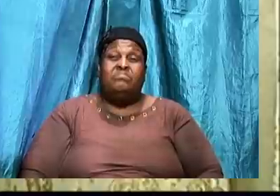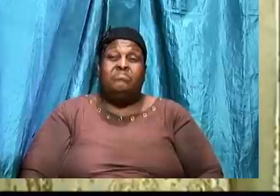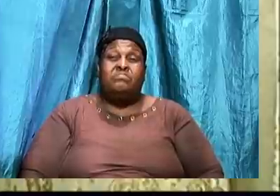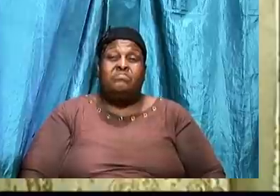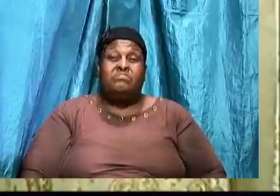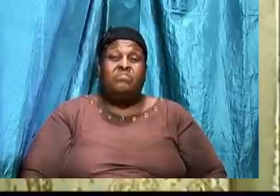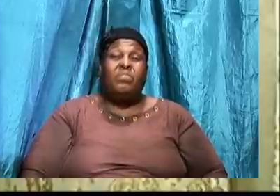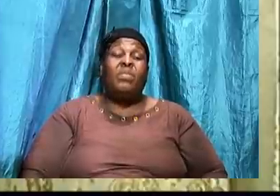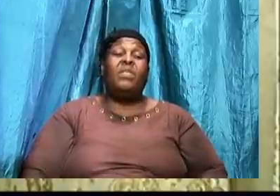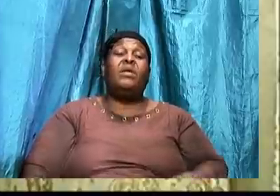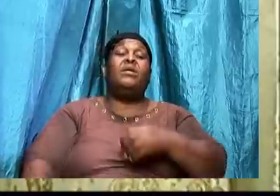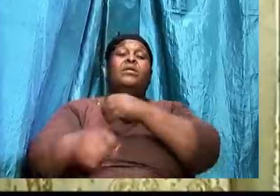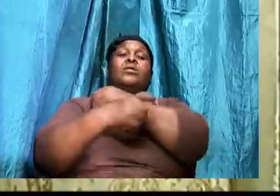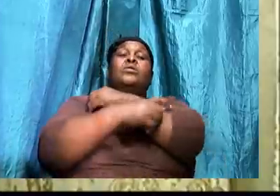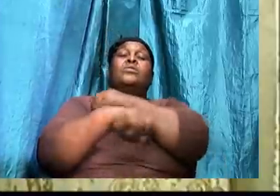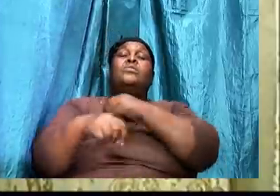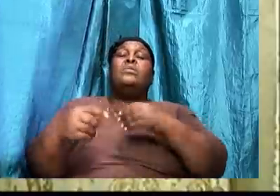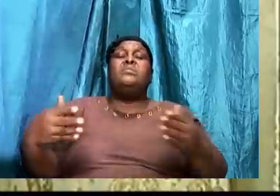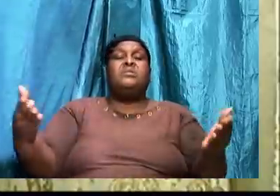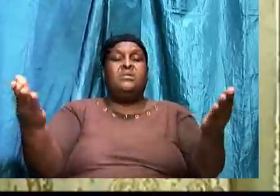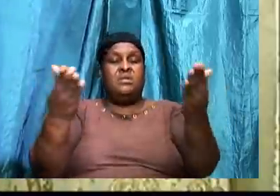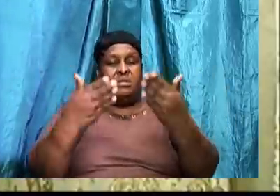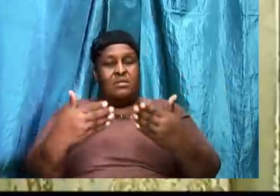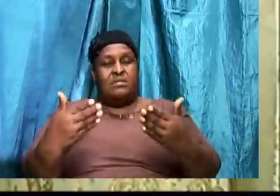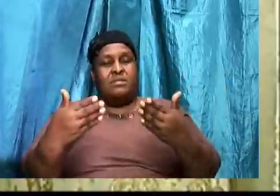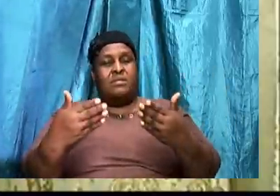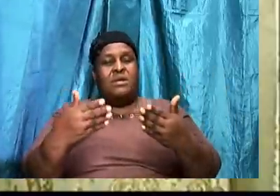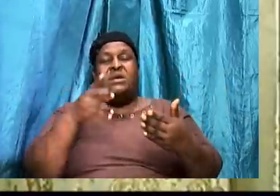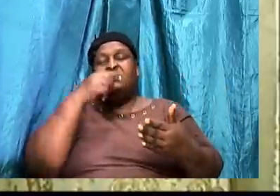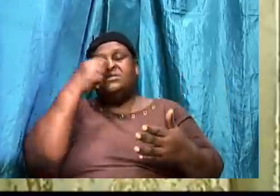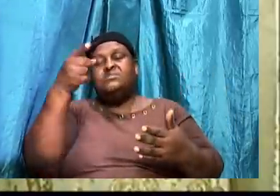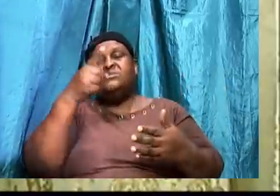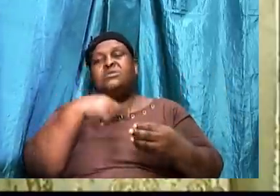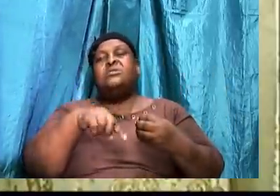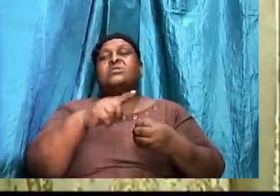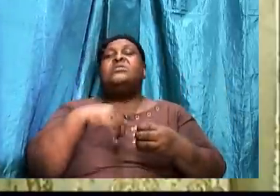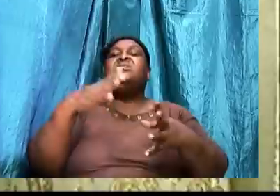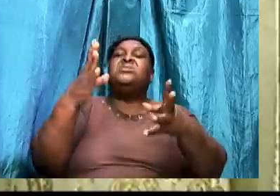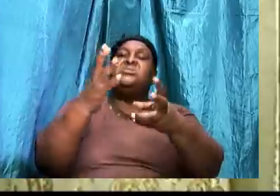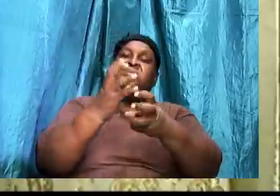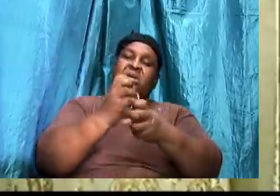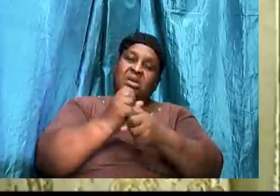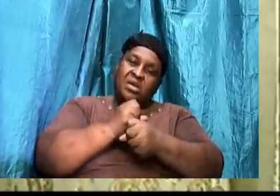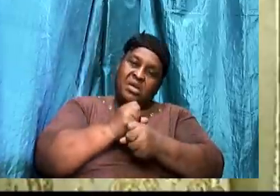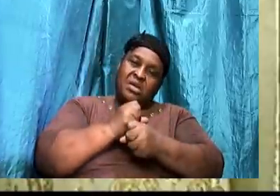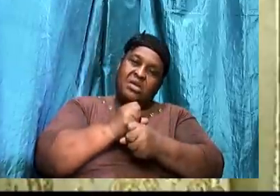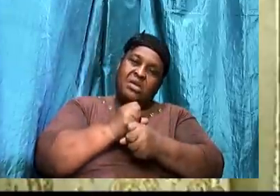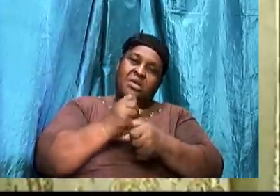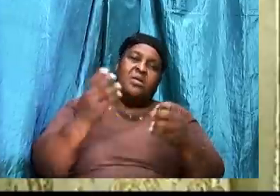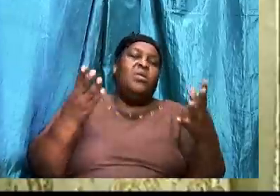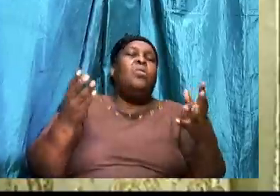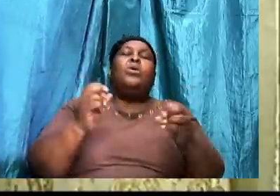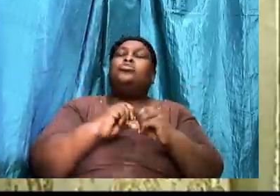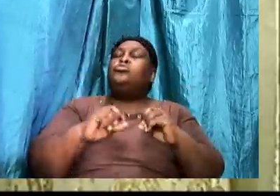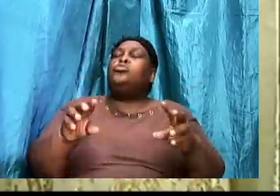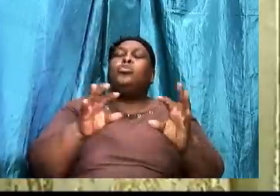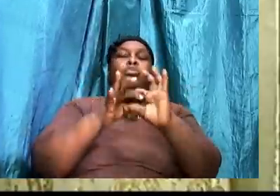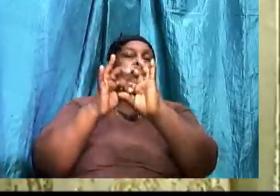Robin here is talking about. Taking what does not belong to you.